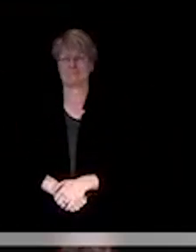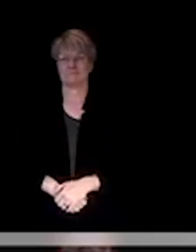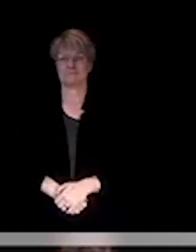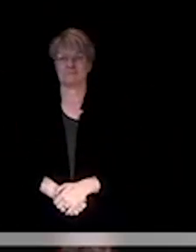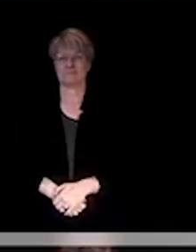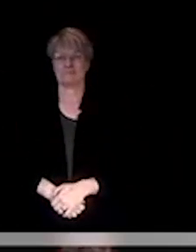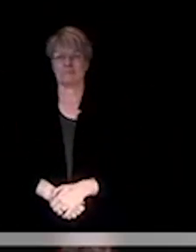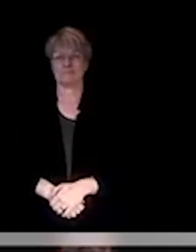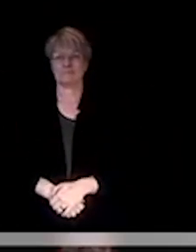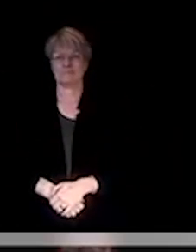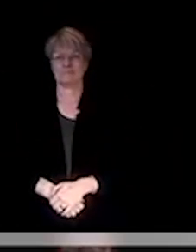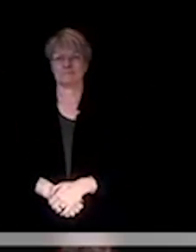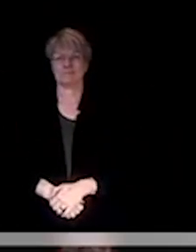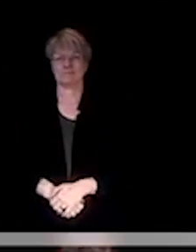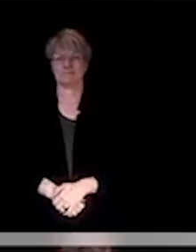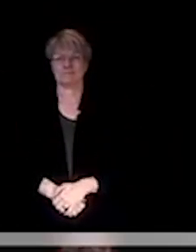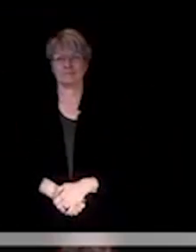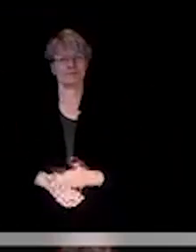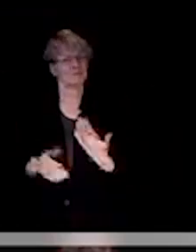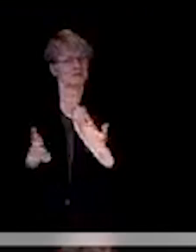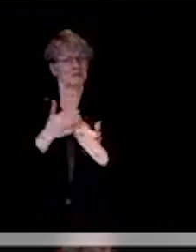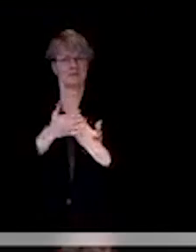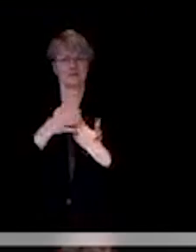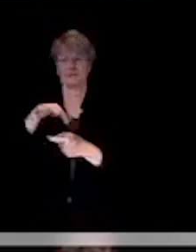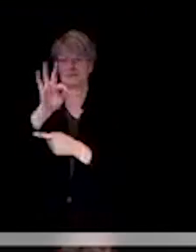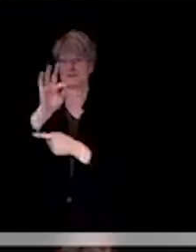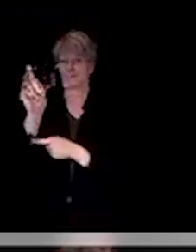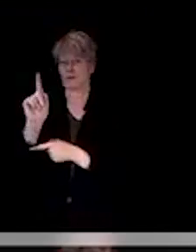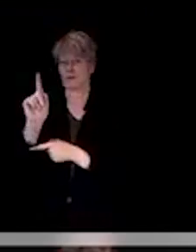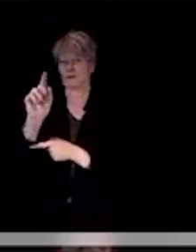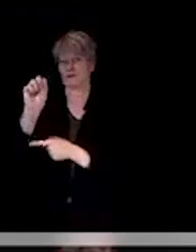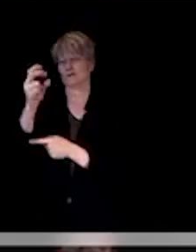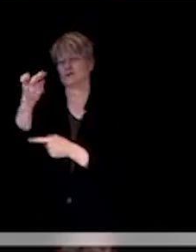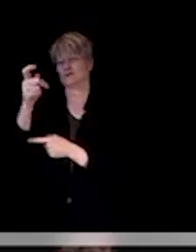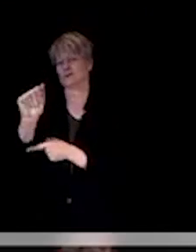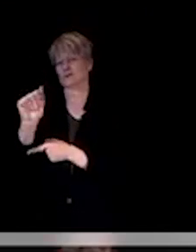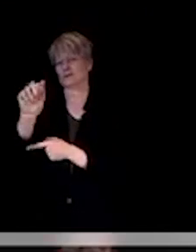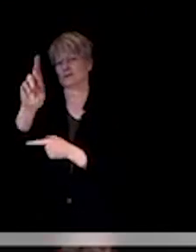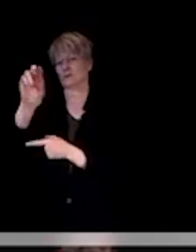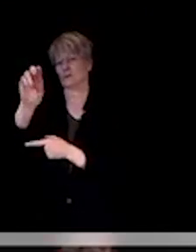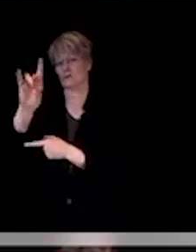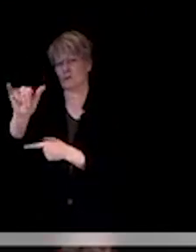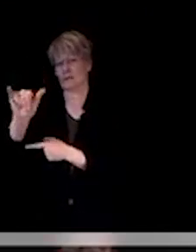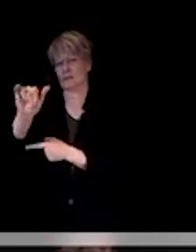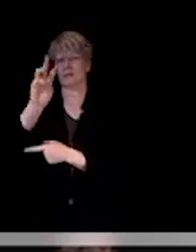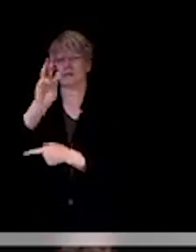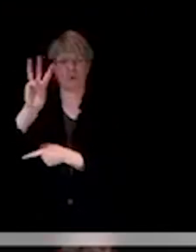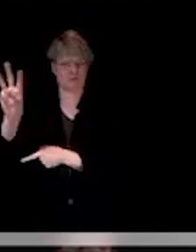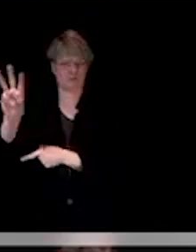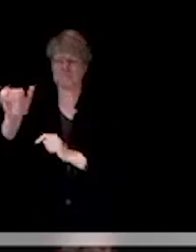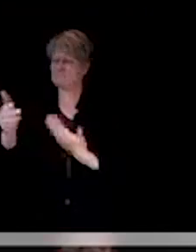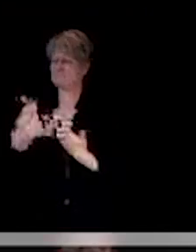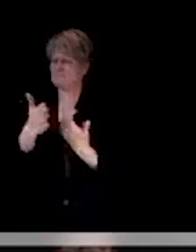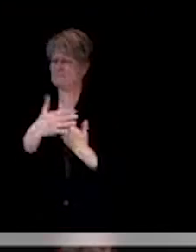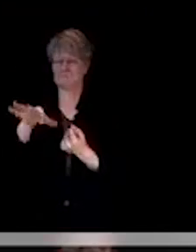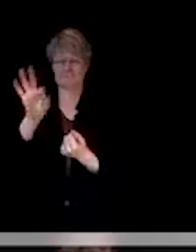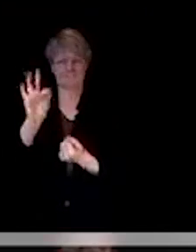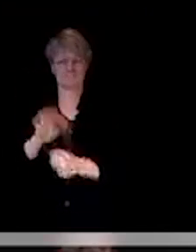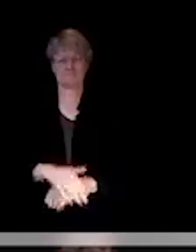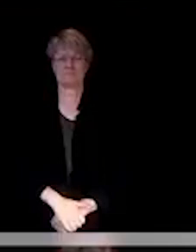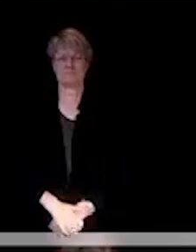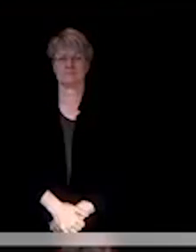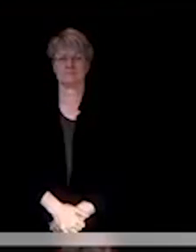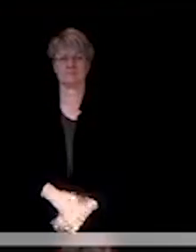front and center there, easy to get to on our Shasta Ready website. And this is a tool